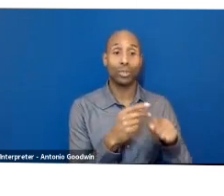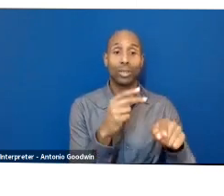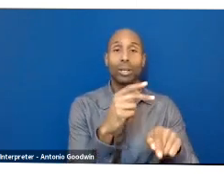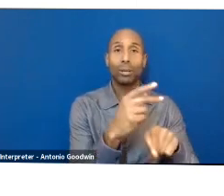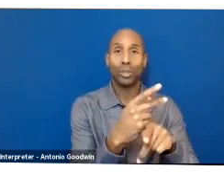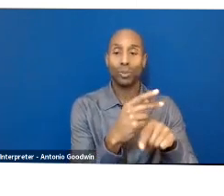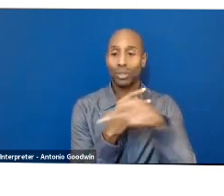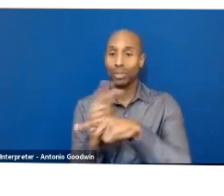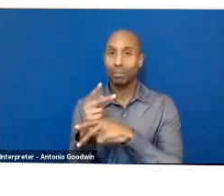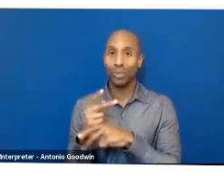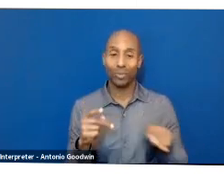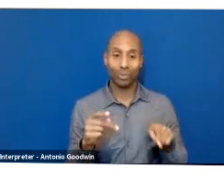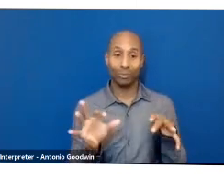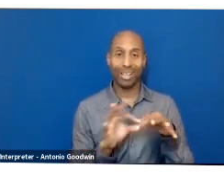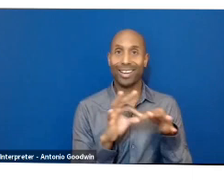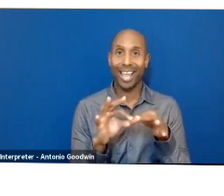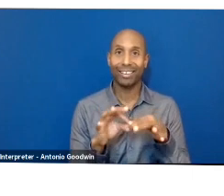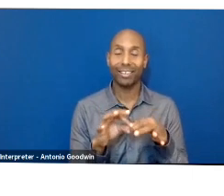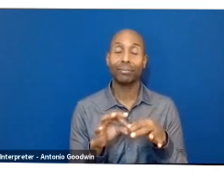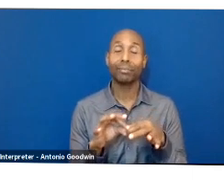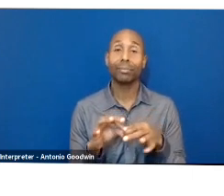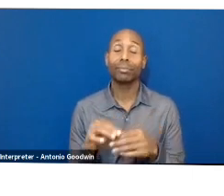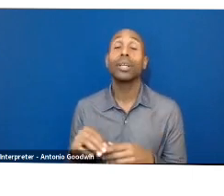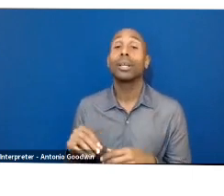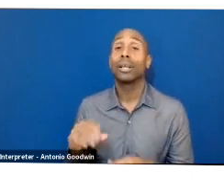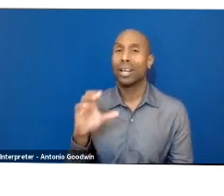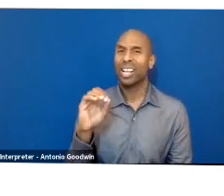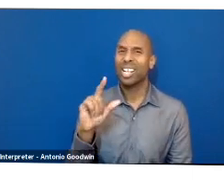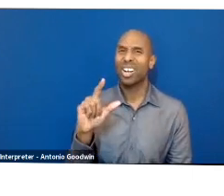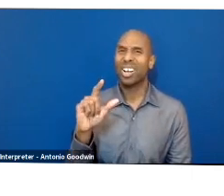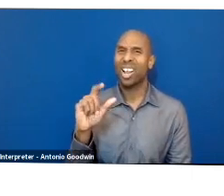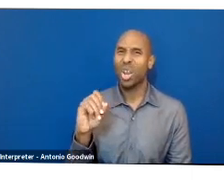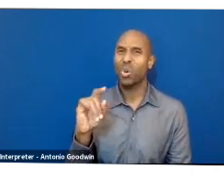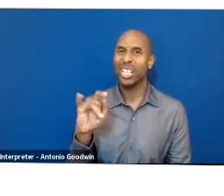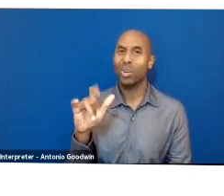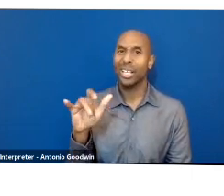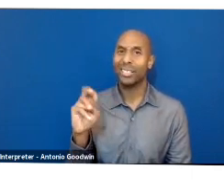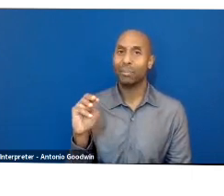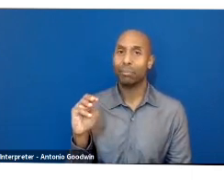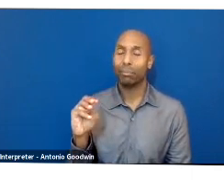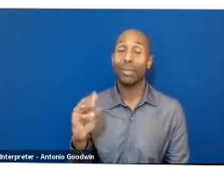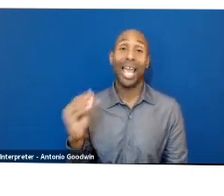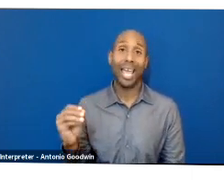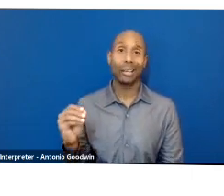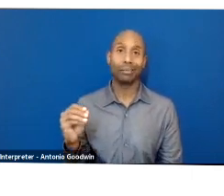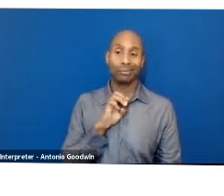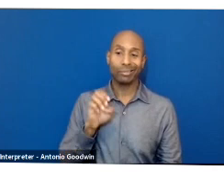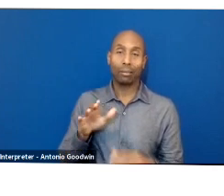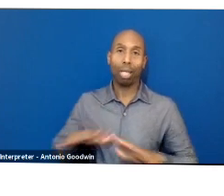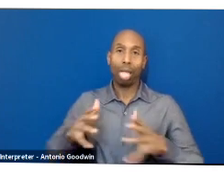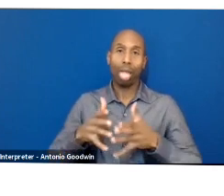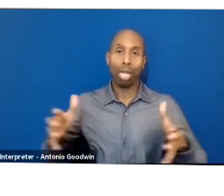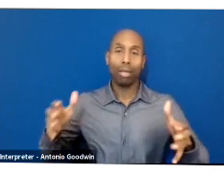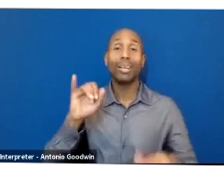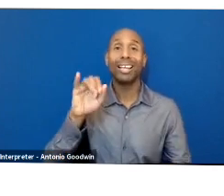imperialism does is centralize production and profit in certain areas, while completely negating and